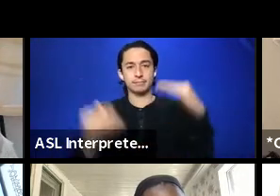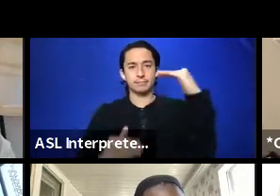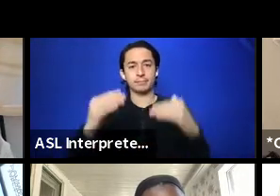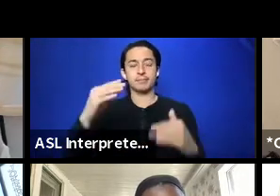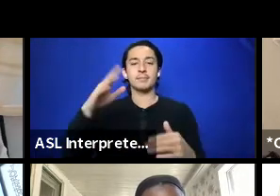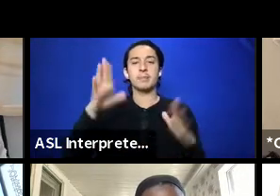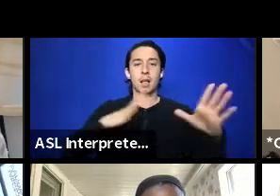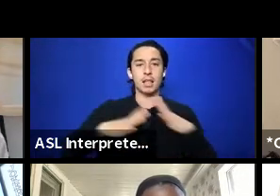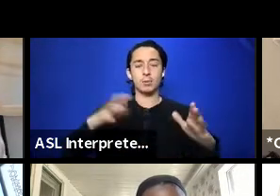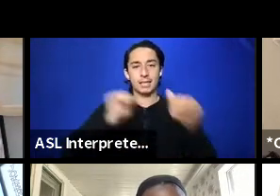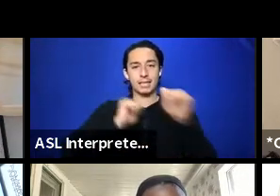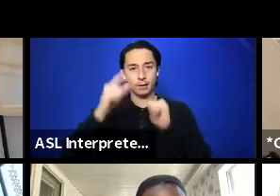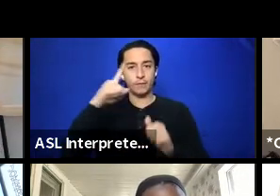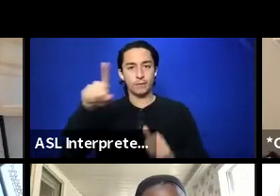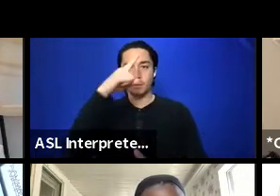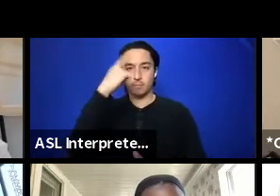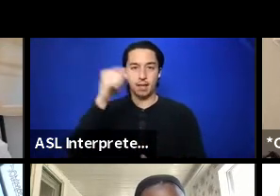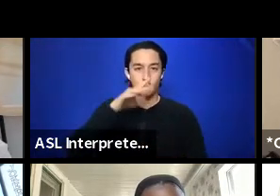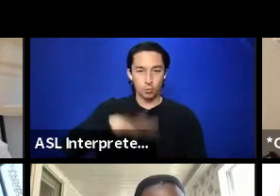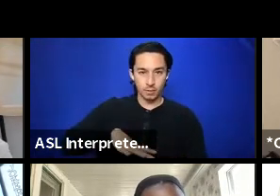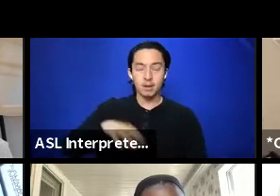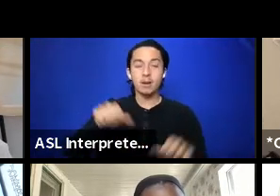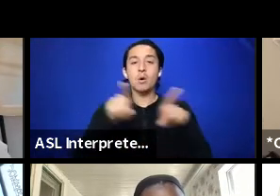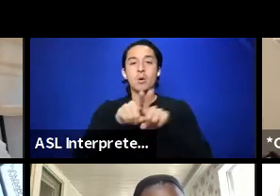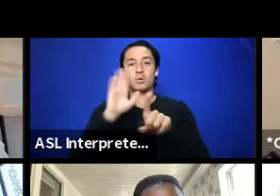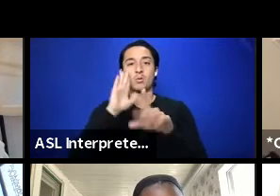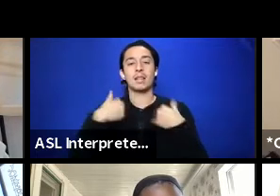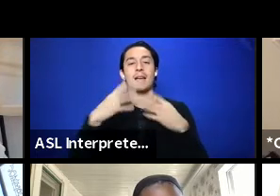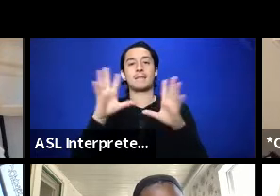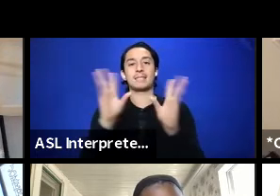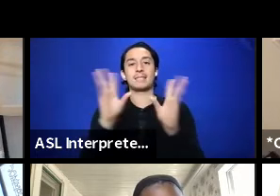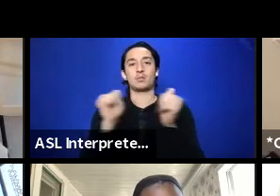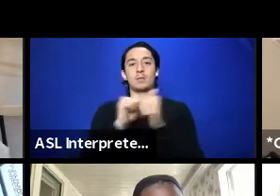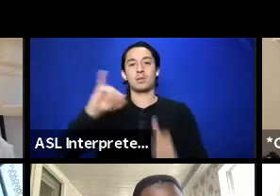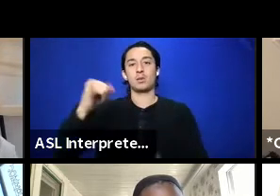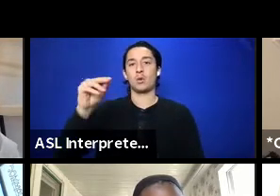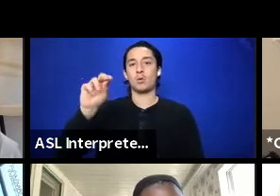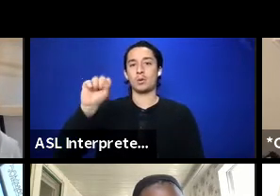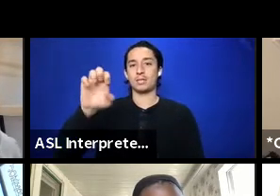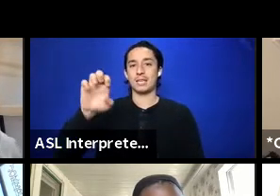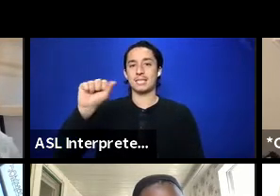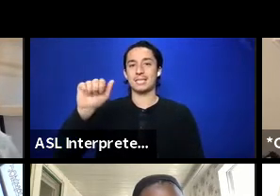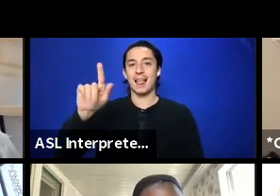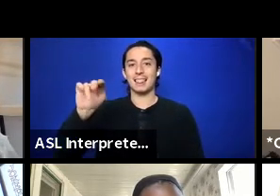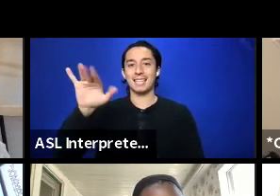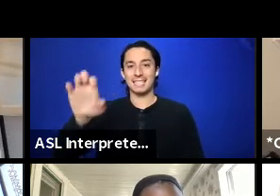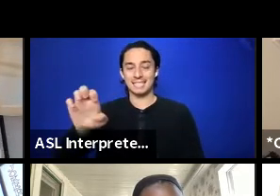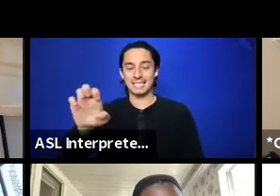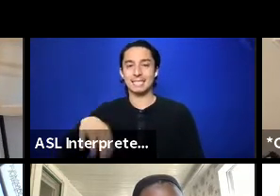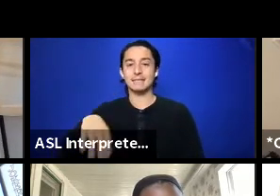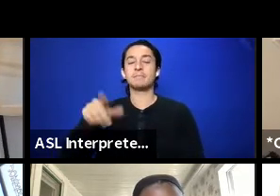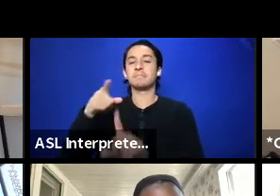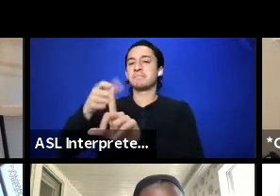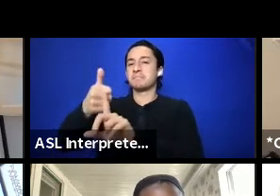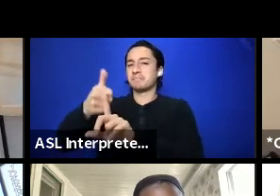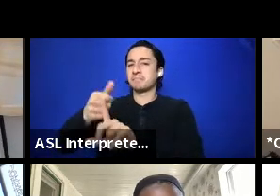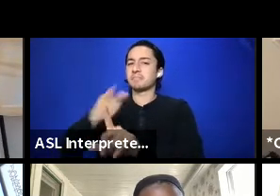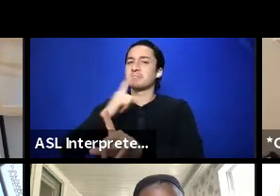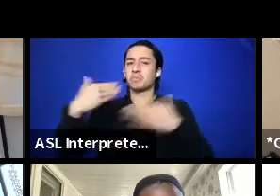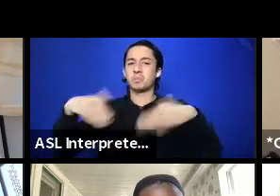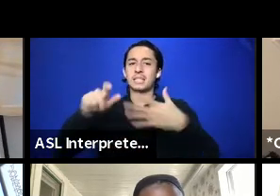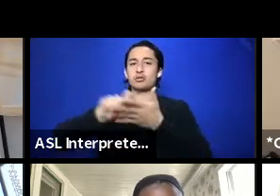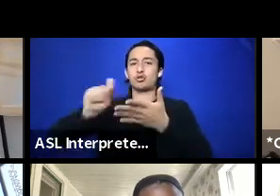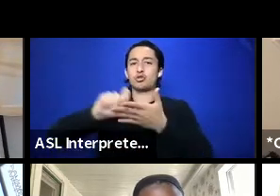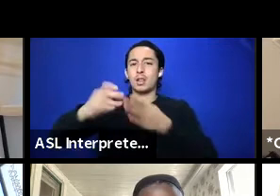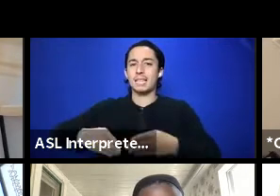We also are going to have a session with Jose Salis, who is just such an amazing journalist, and